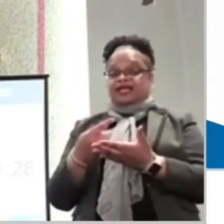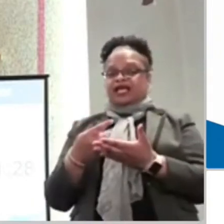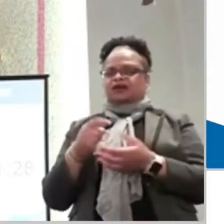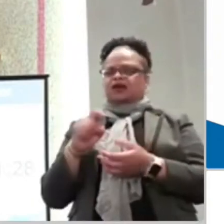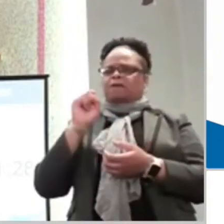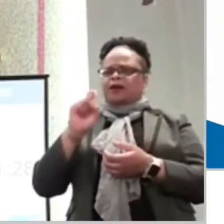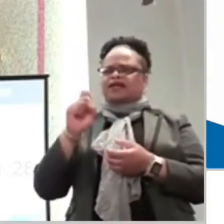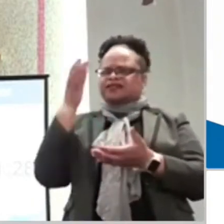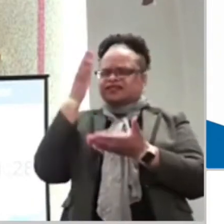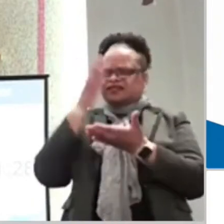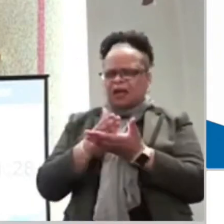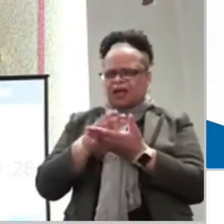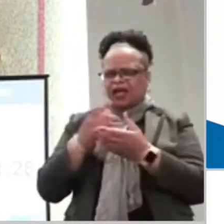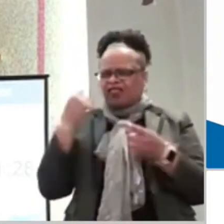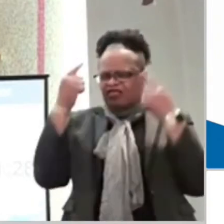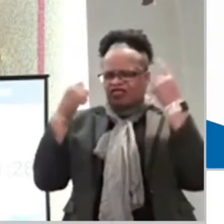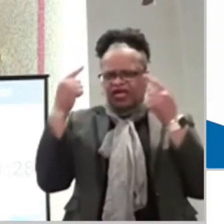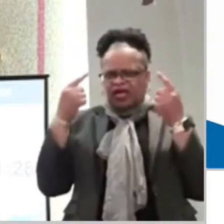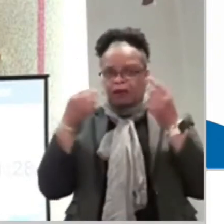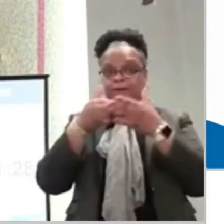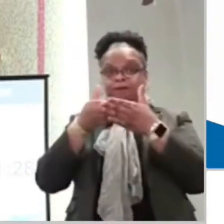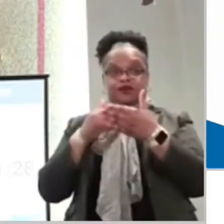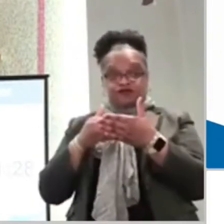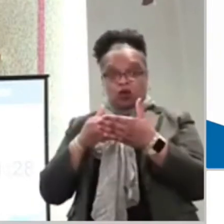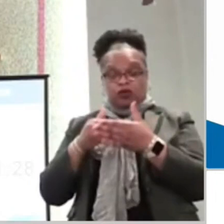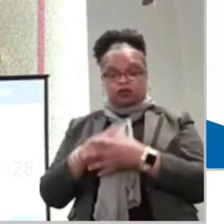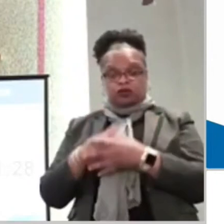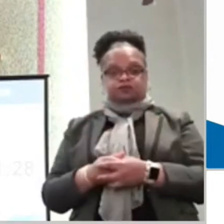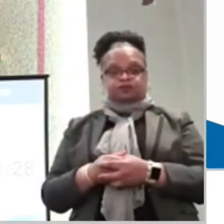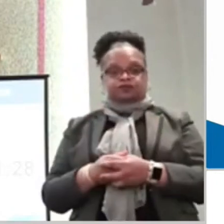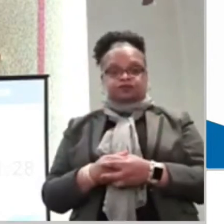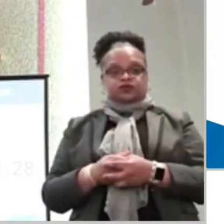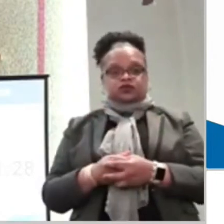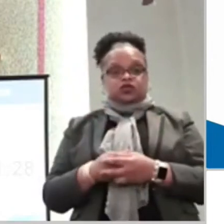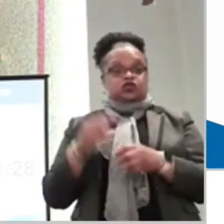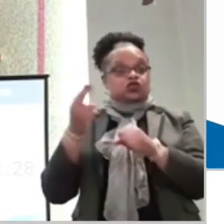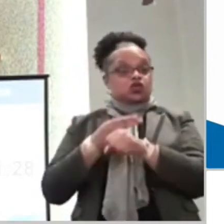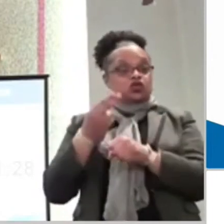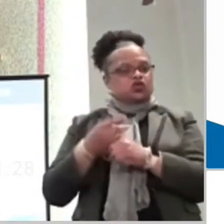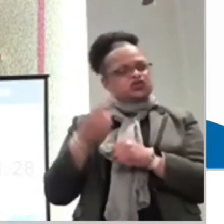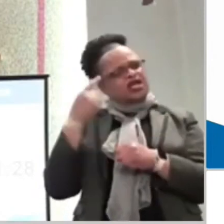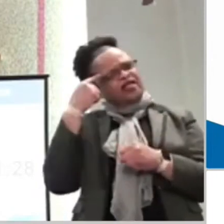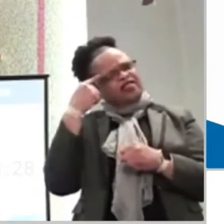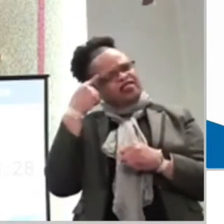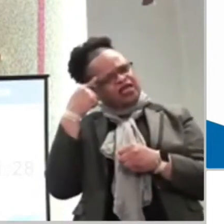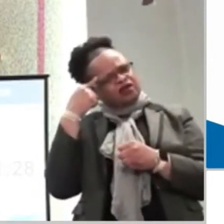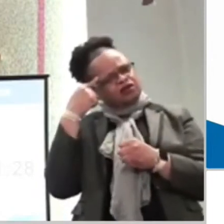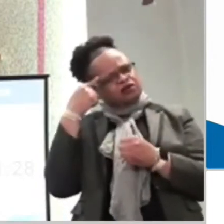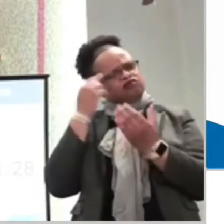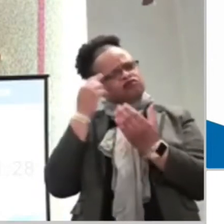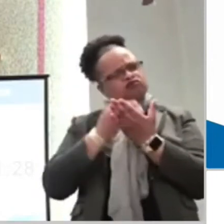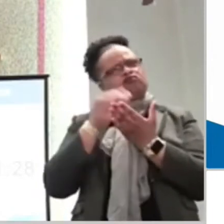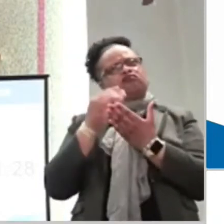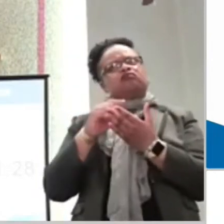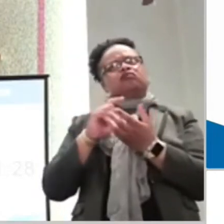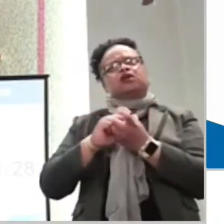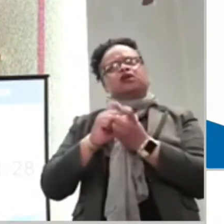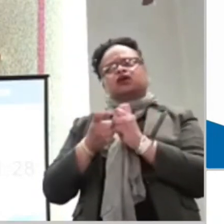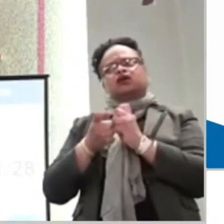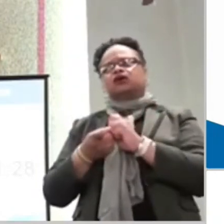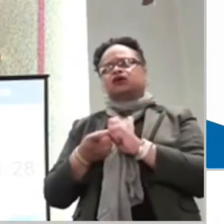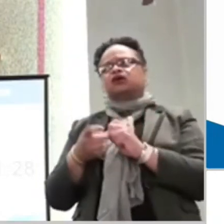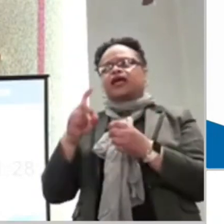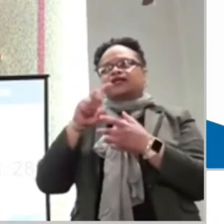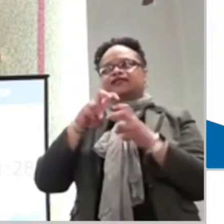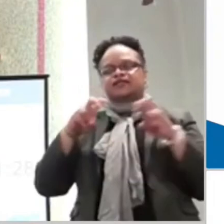us truly stop and let us truly think. Let us utilize a thought process with that muscle memory.